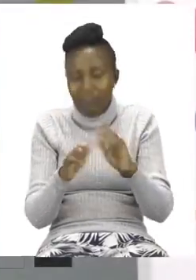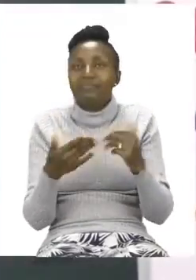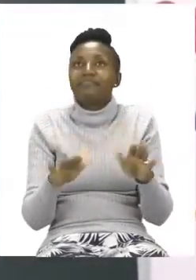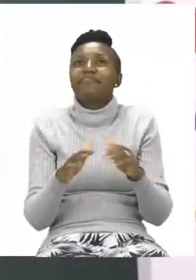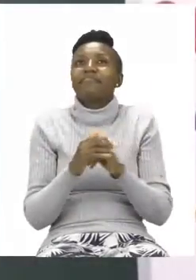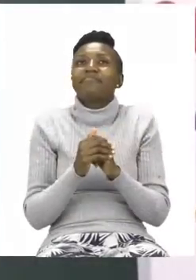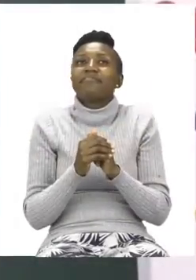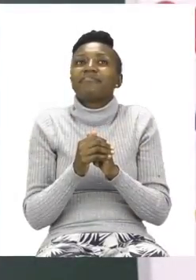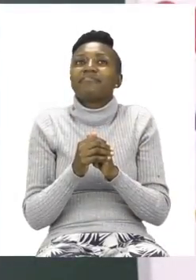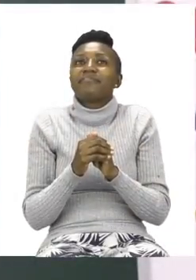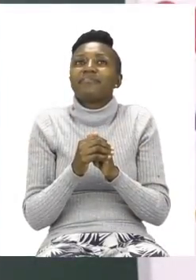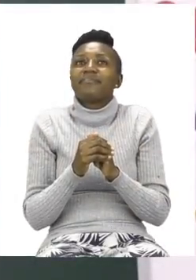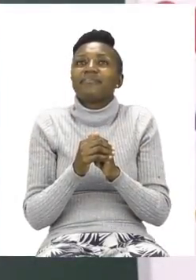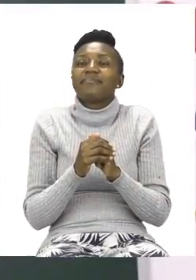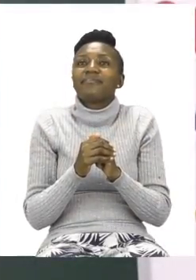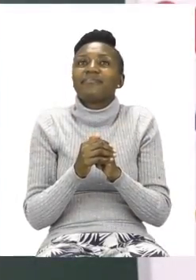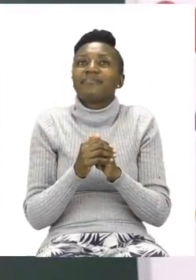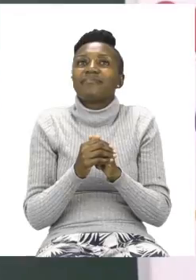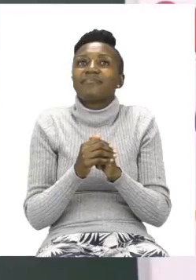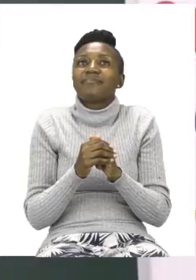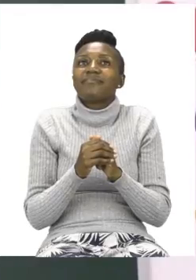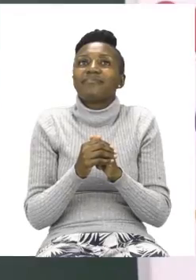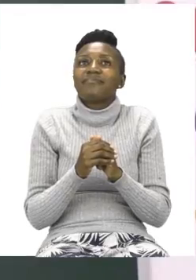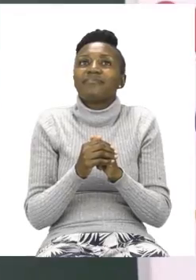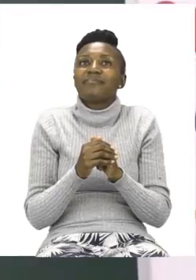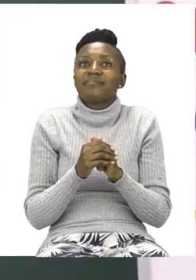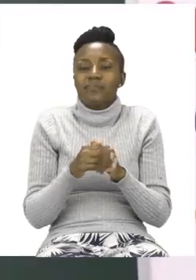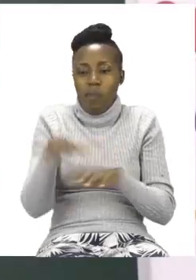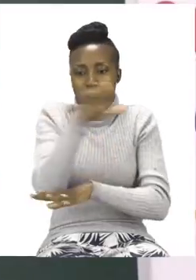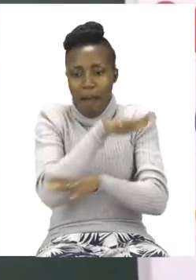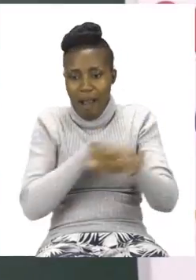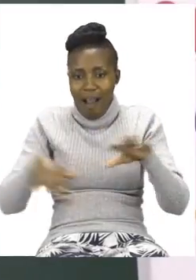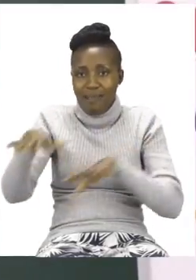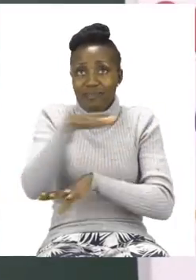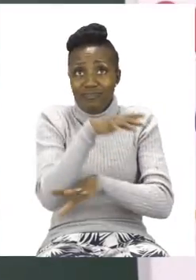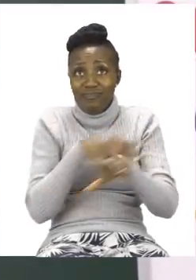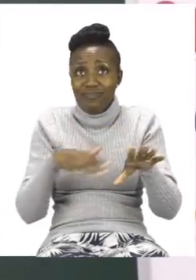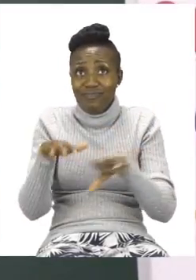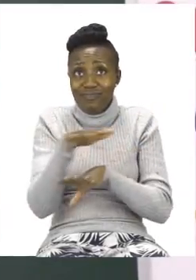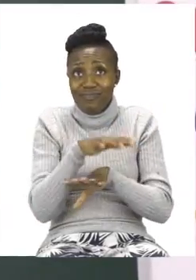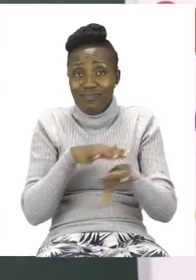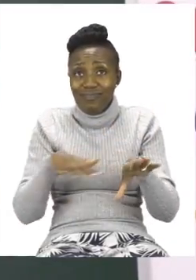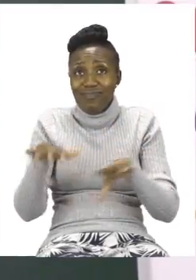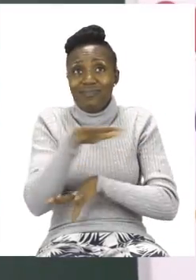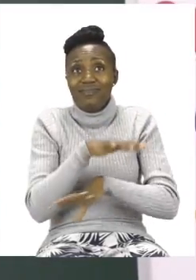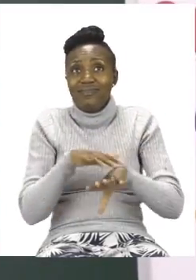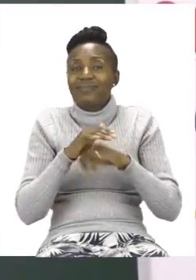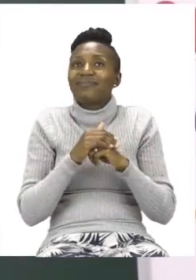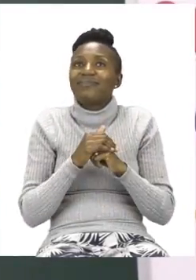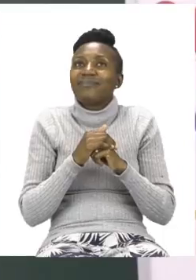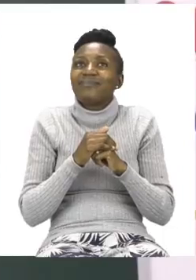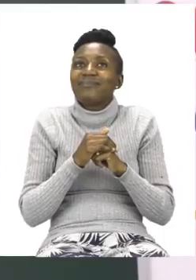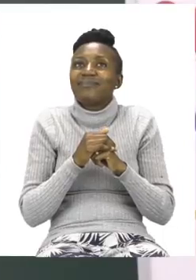Then when you are done with that, you're going to turn them around and shuffle them so that